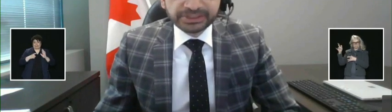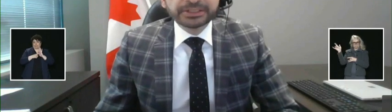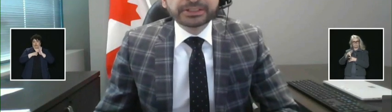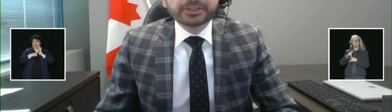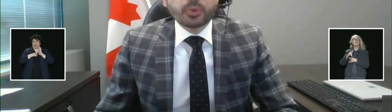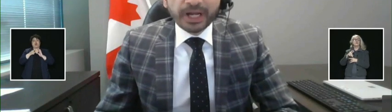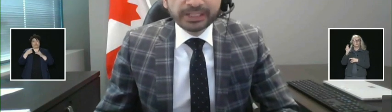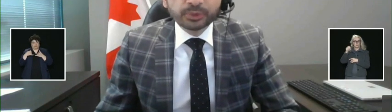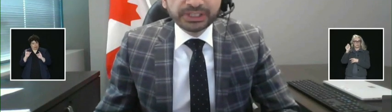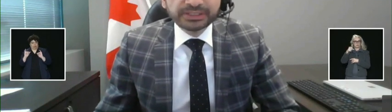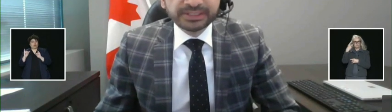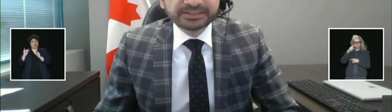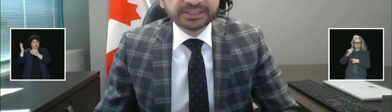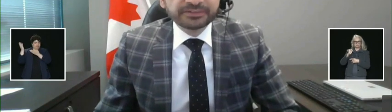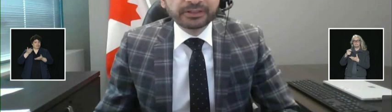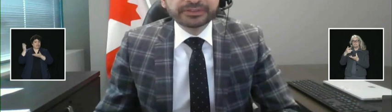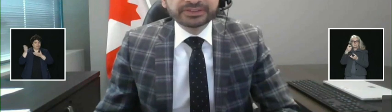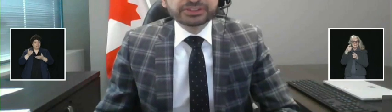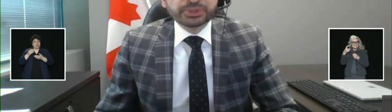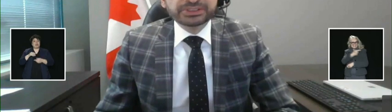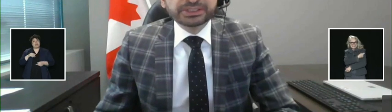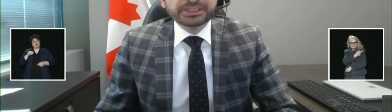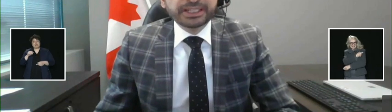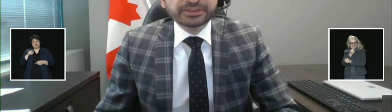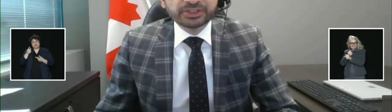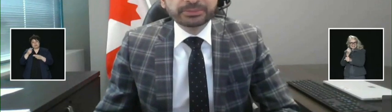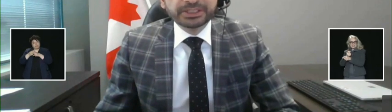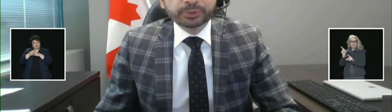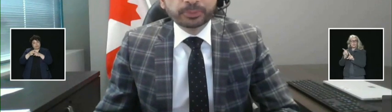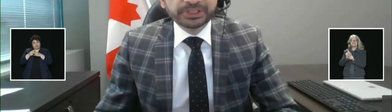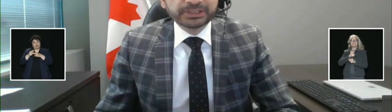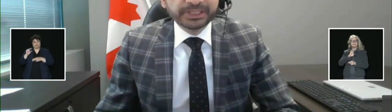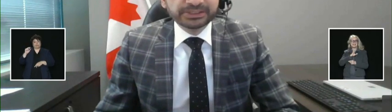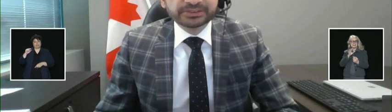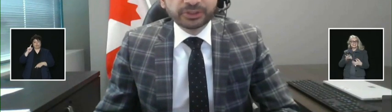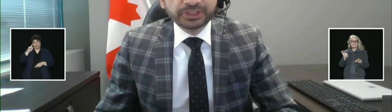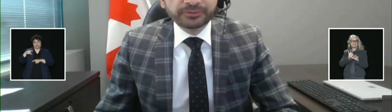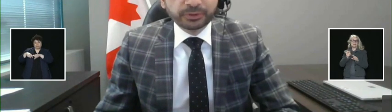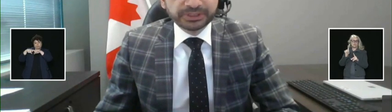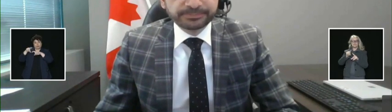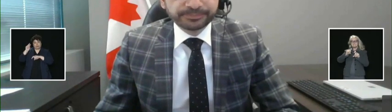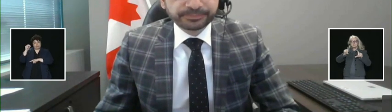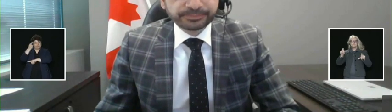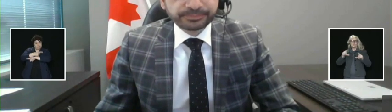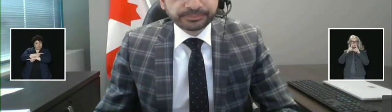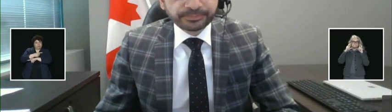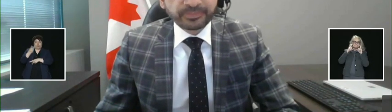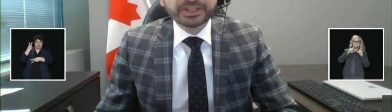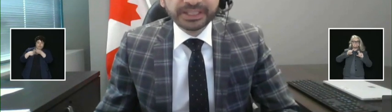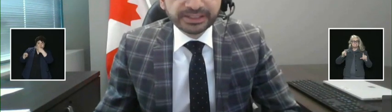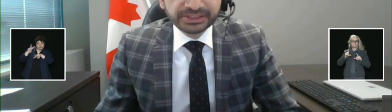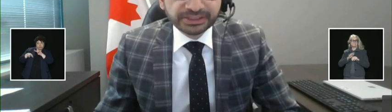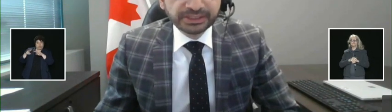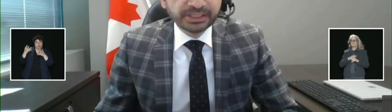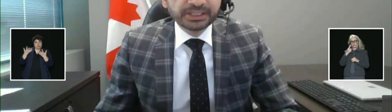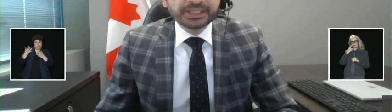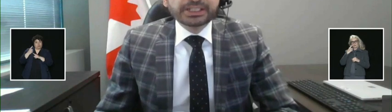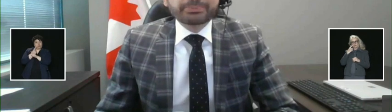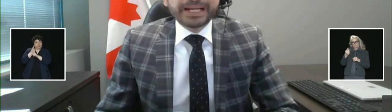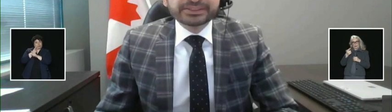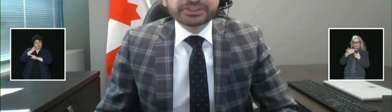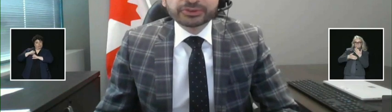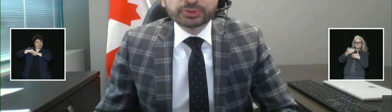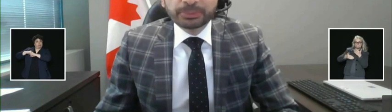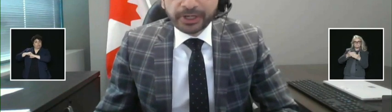is a temporary measure while we assess the evolving situation and determine appropriate measures going forward. In addition,